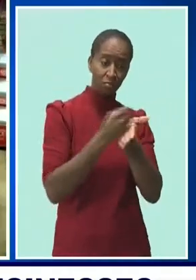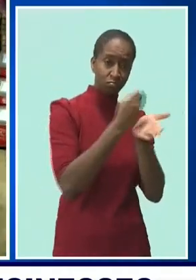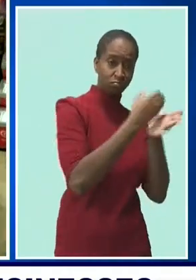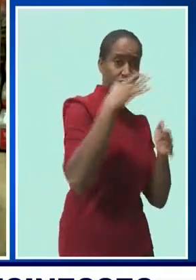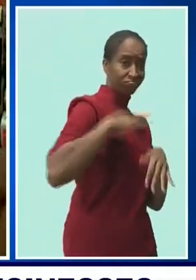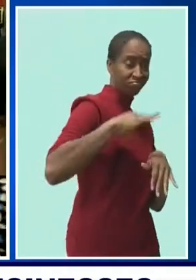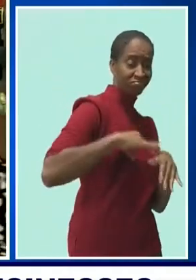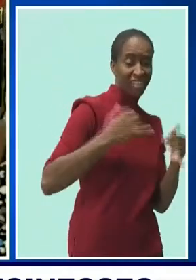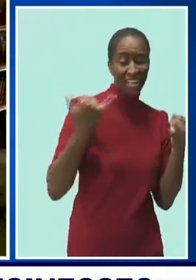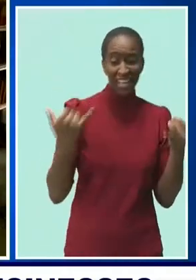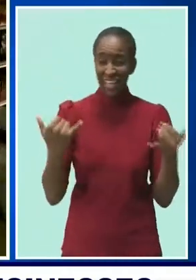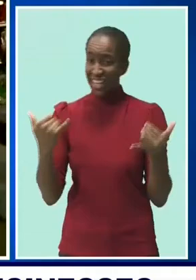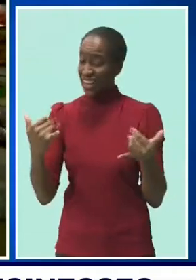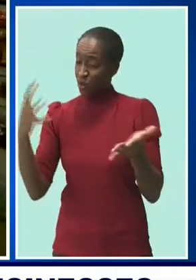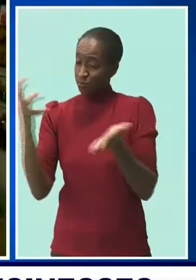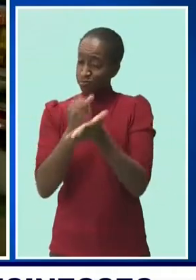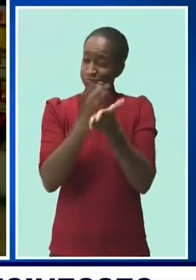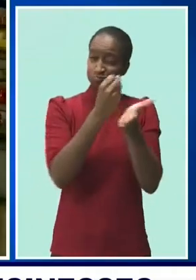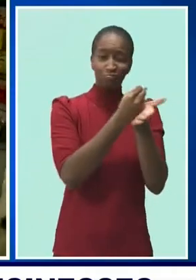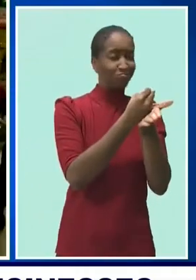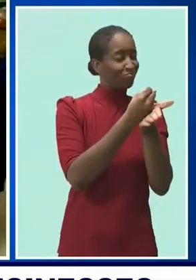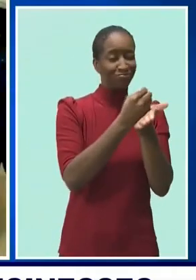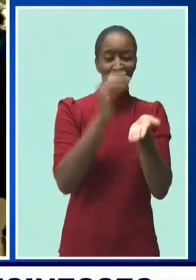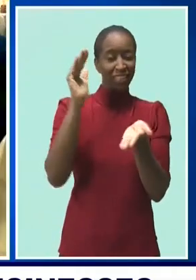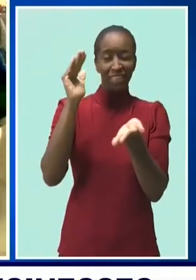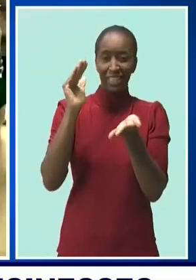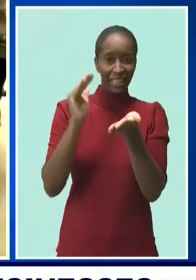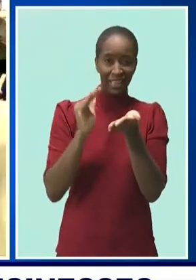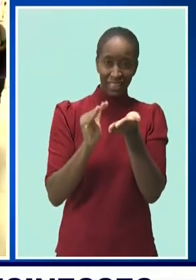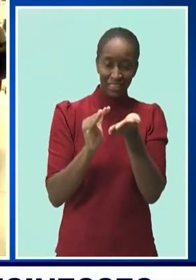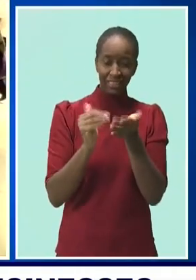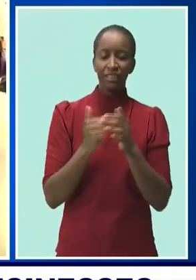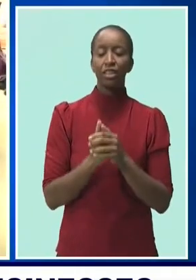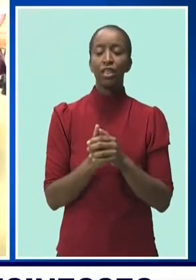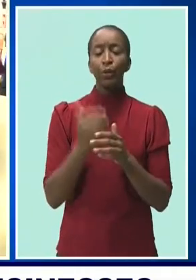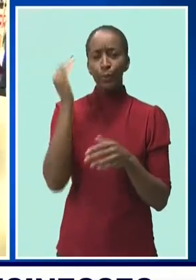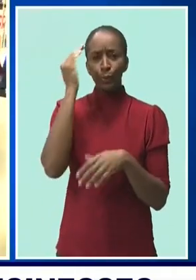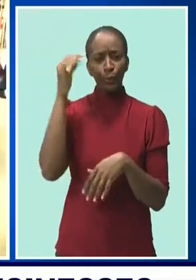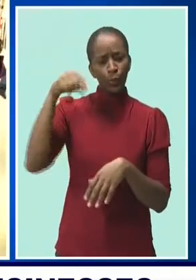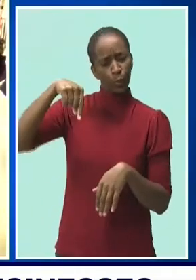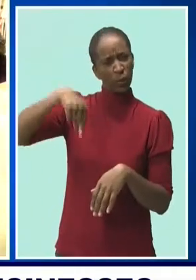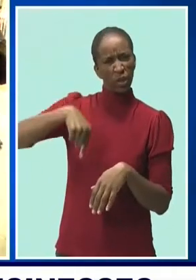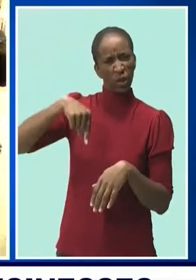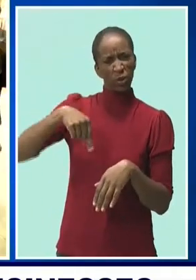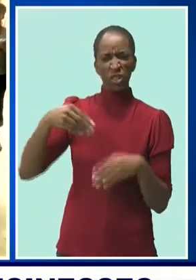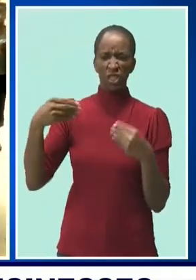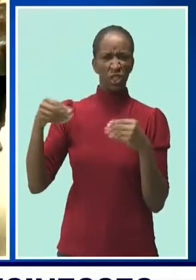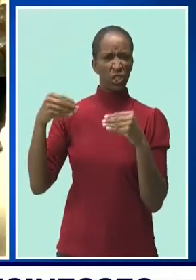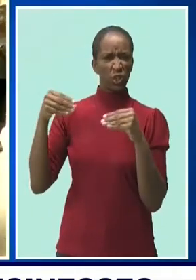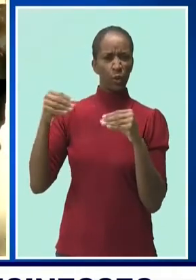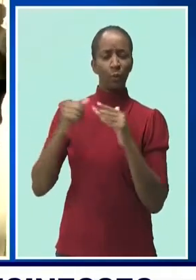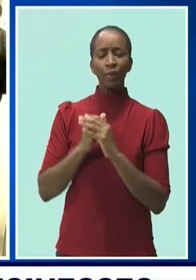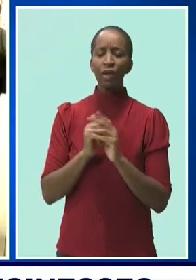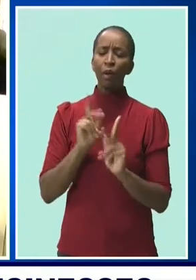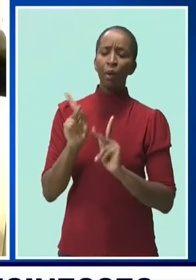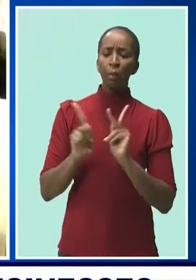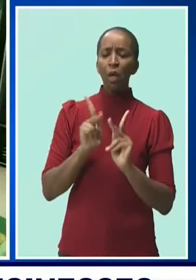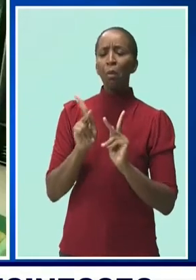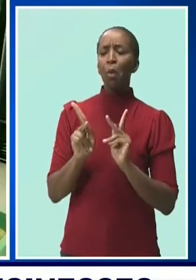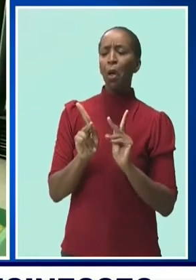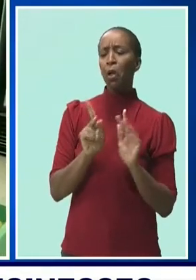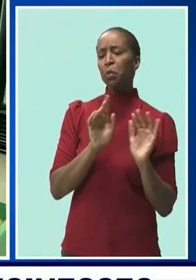the section where we have the supermarket, we find that we are getting a kind of little steady flow there.